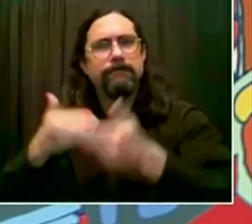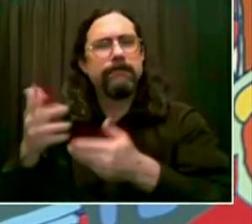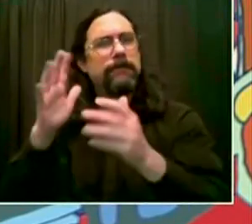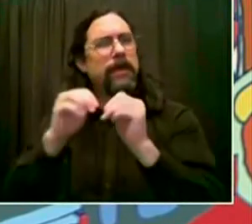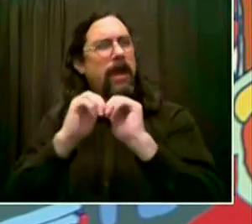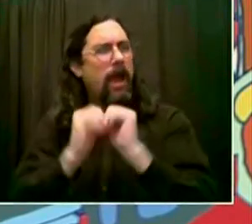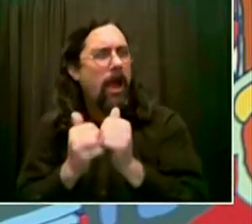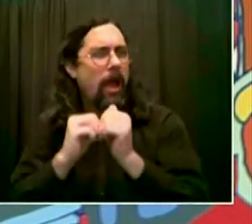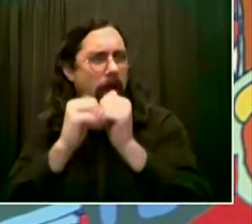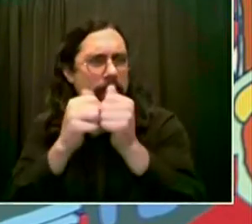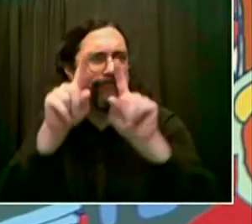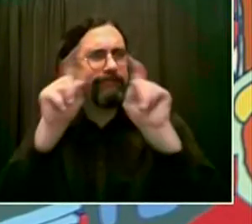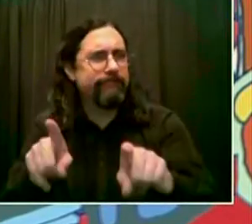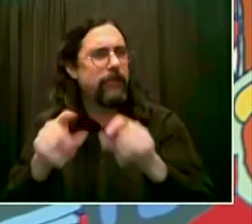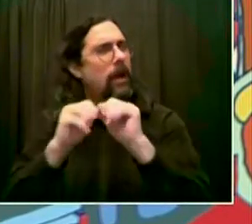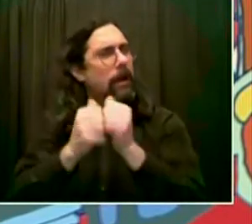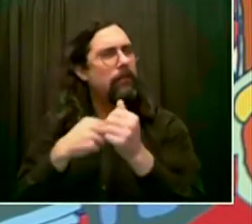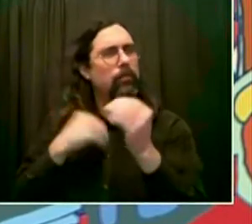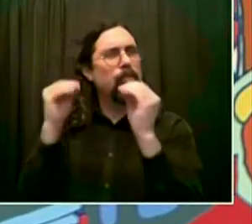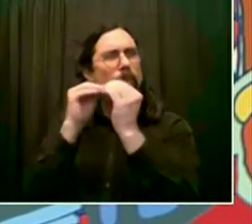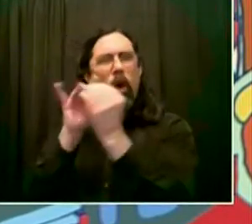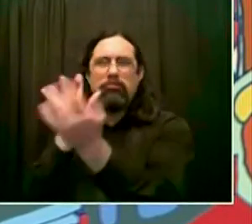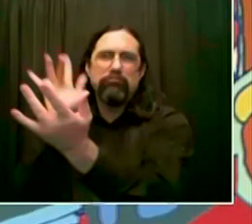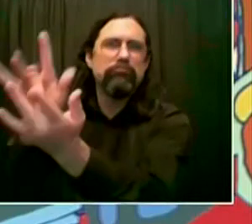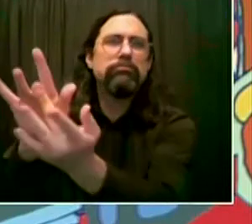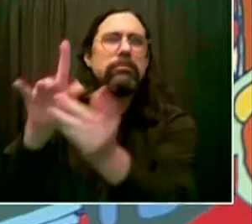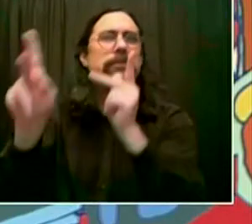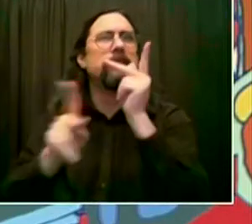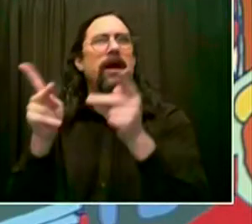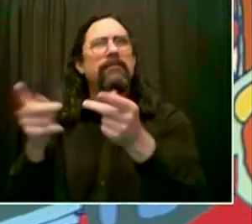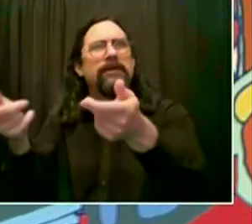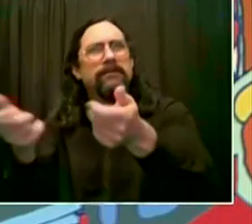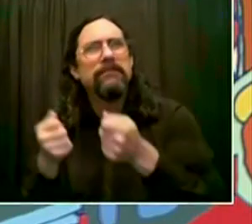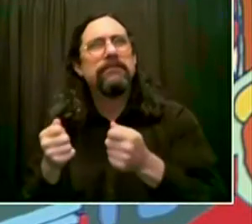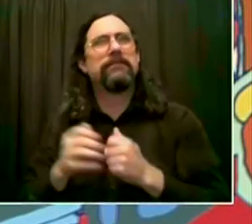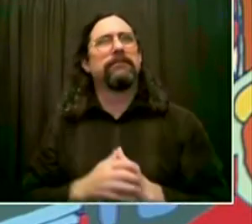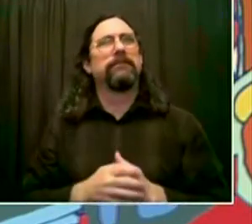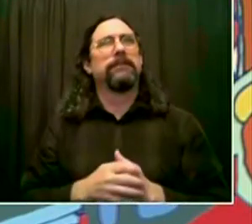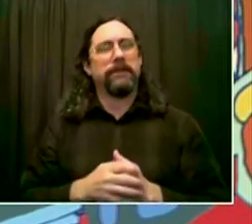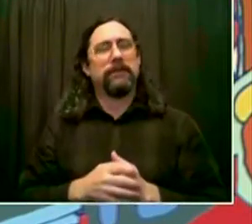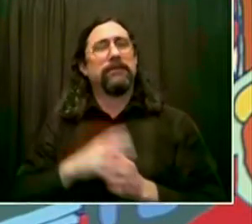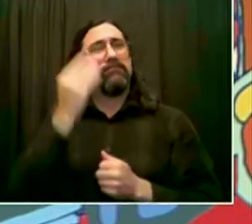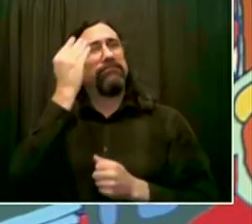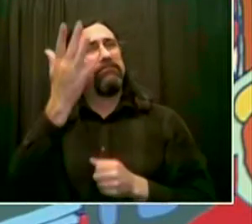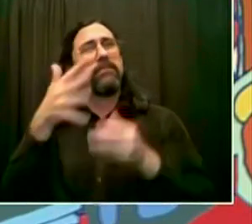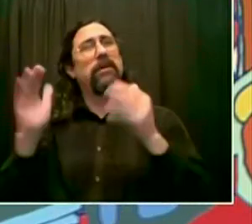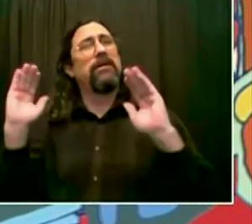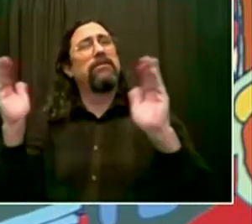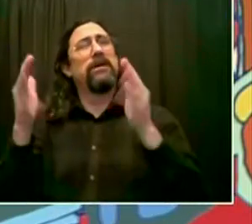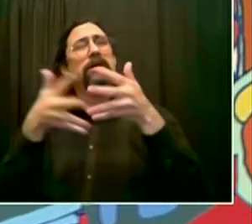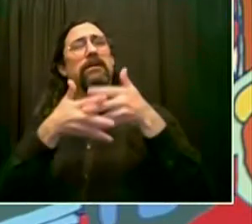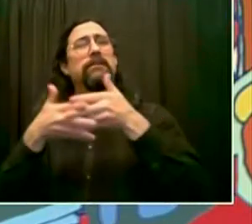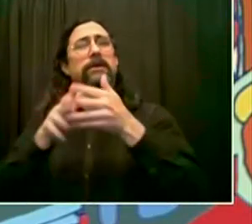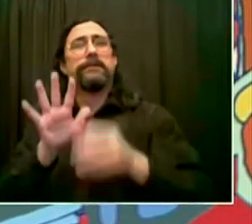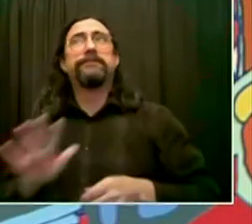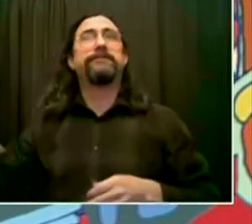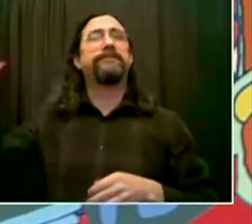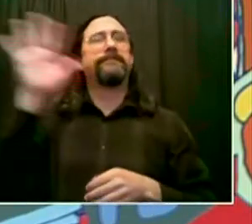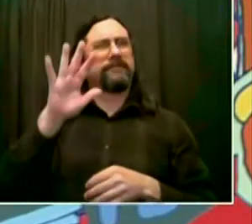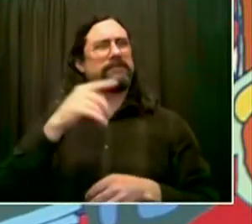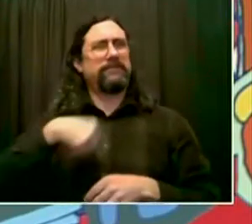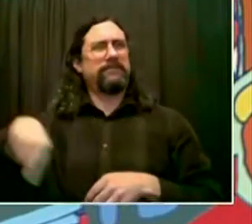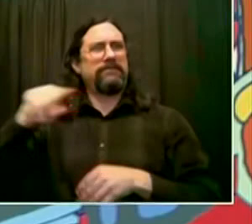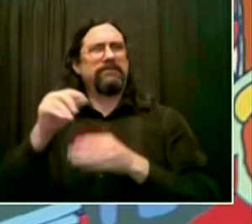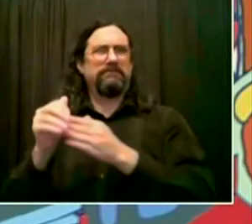youngest people, and this is exciting. From the moment we got the announcement that 12 to 15 year olds could get